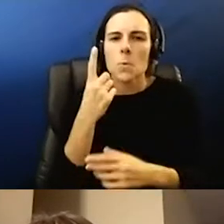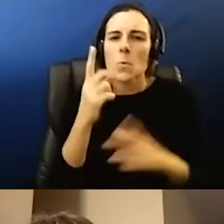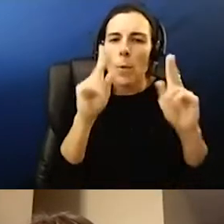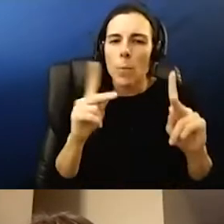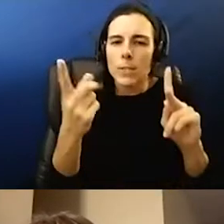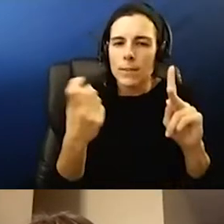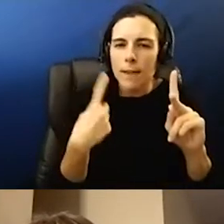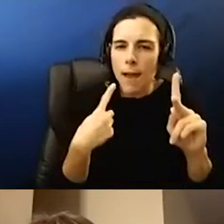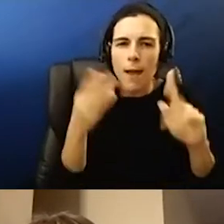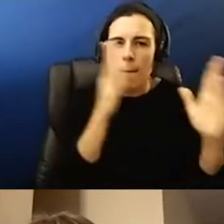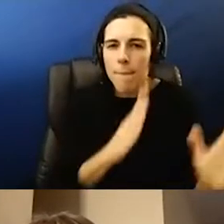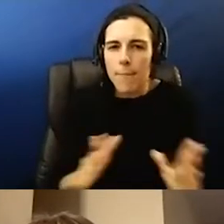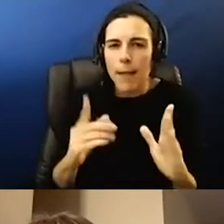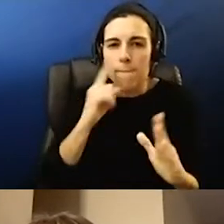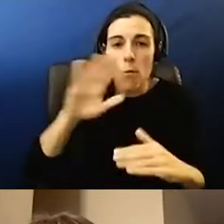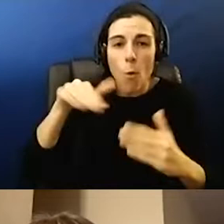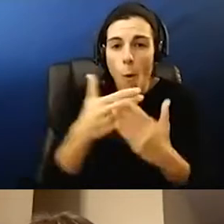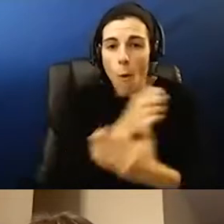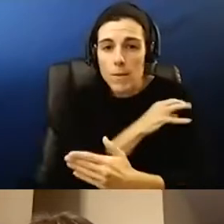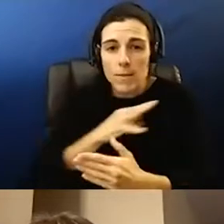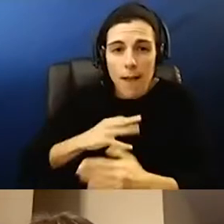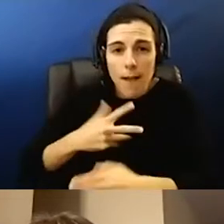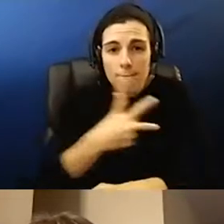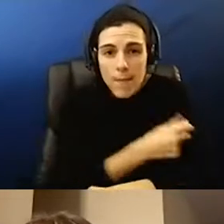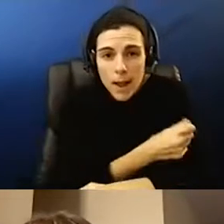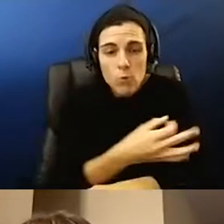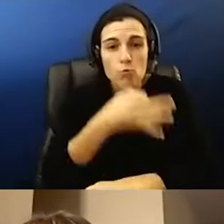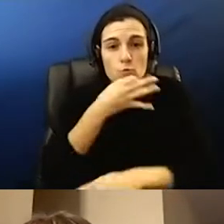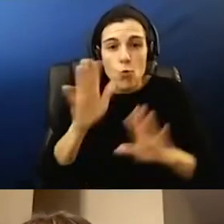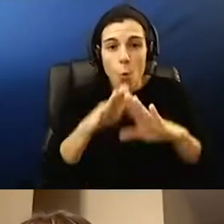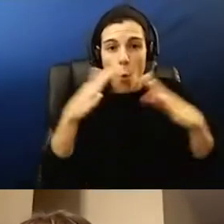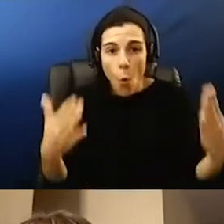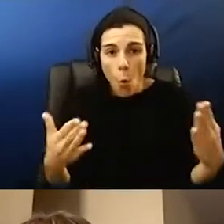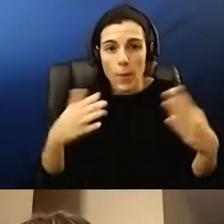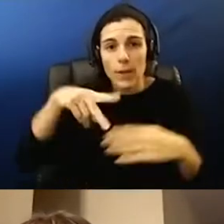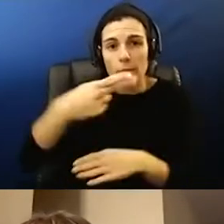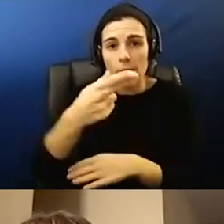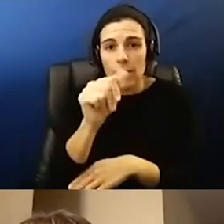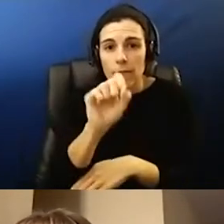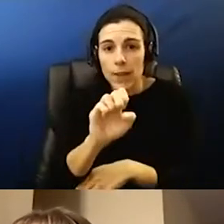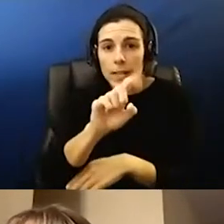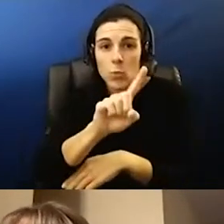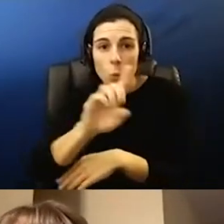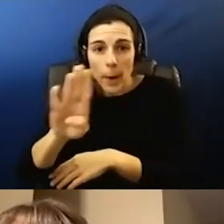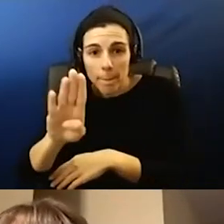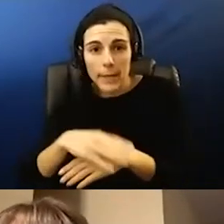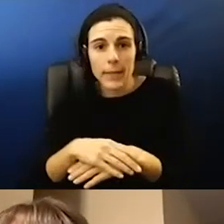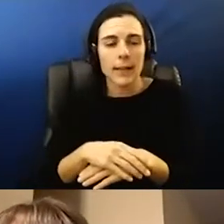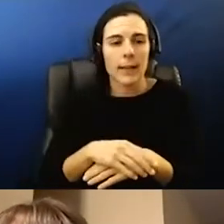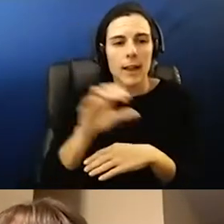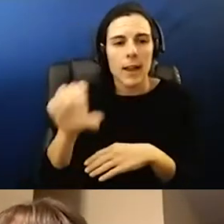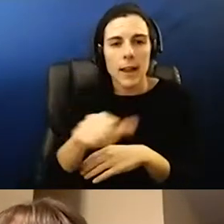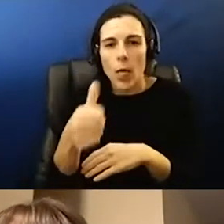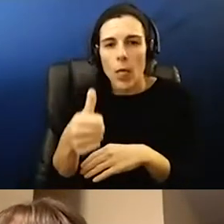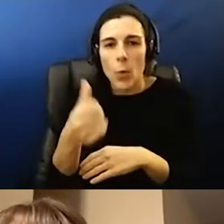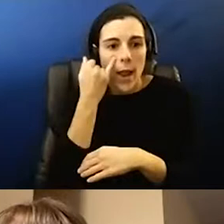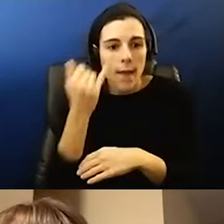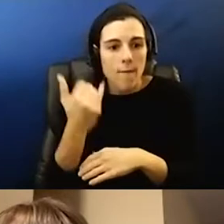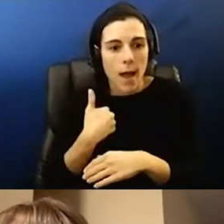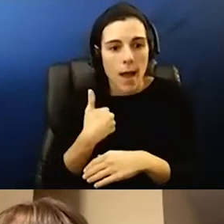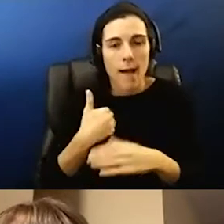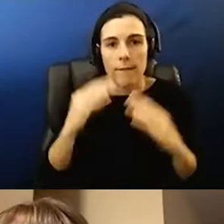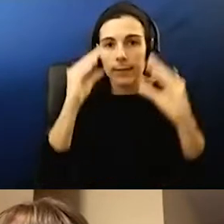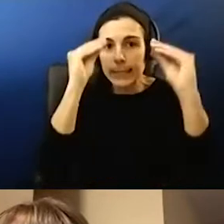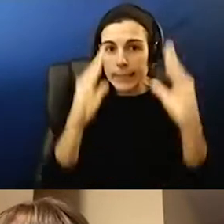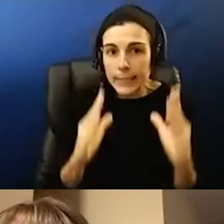I'd like to know what the plan is to get all staff vaccinated once it opens up to 1B and then general public. Another asking the status of hosting vaccine clinics for teachers and